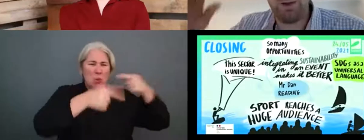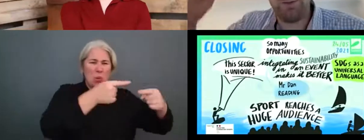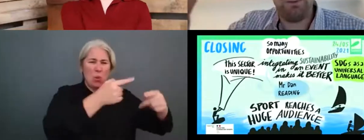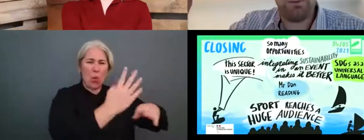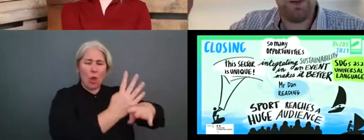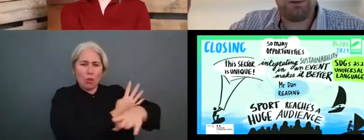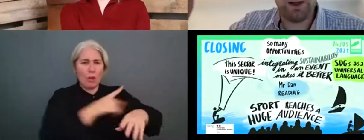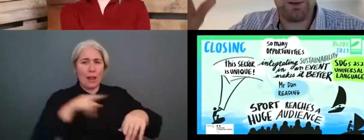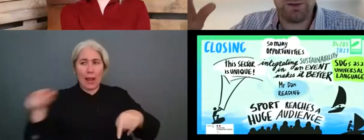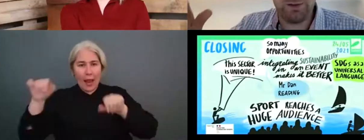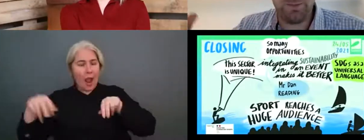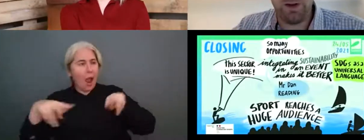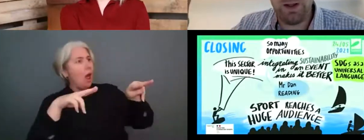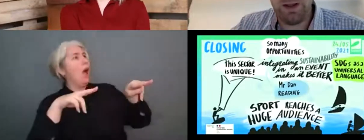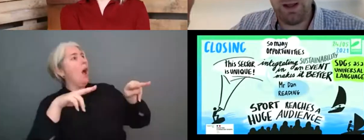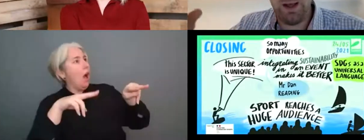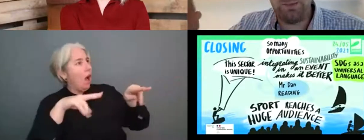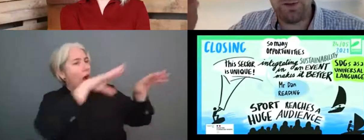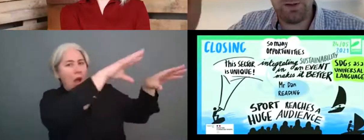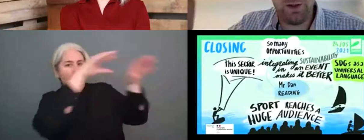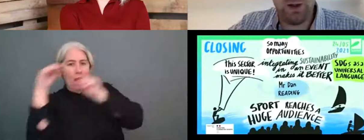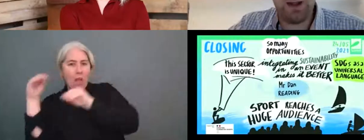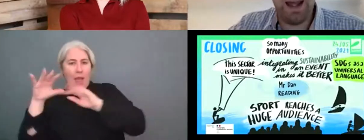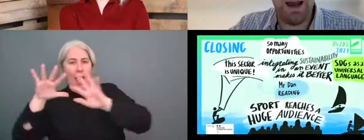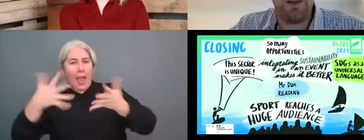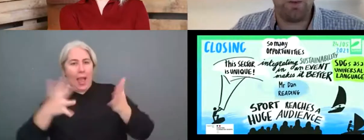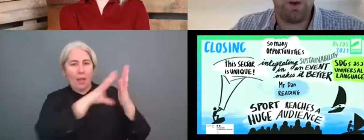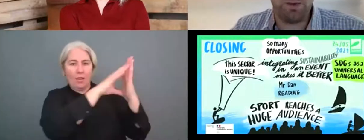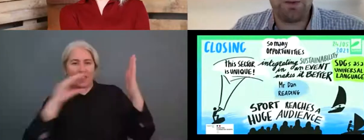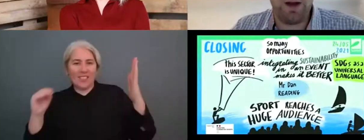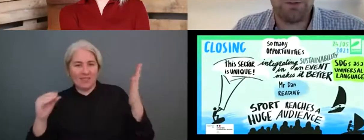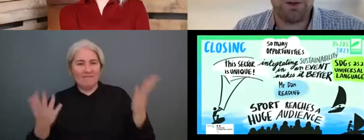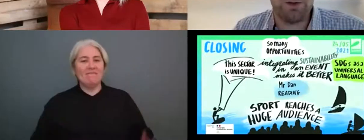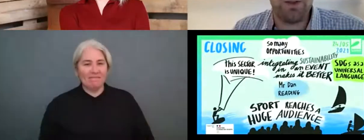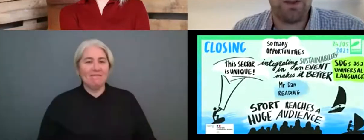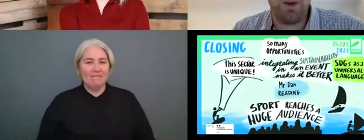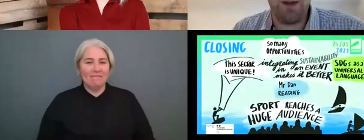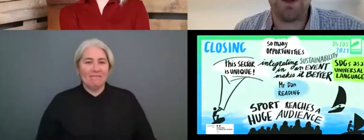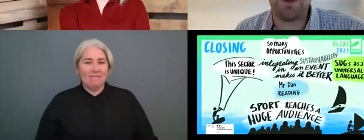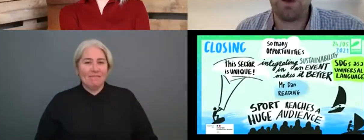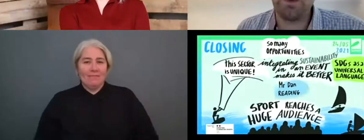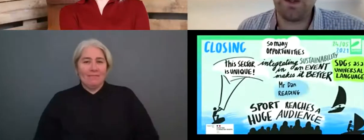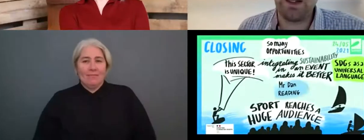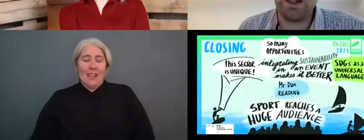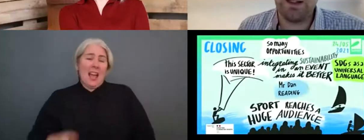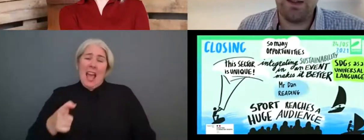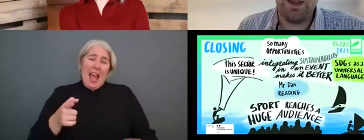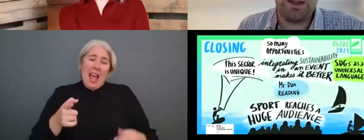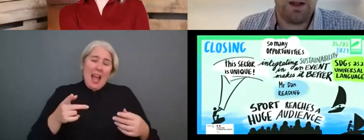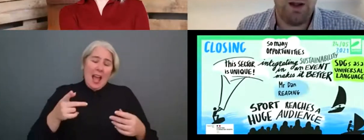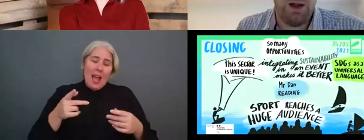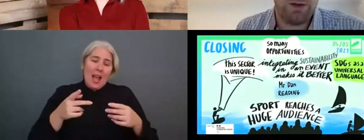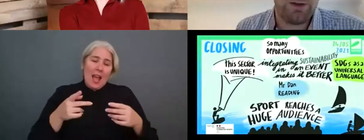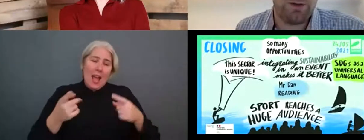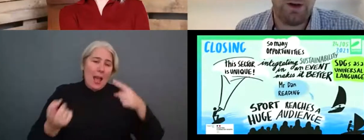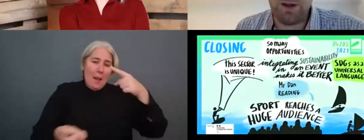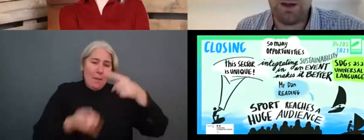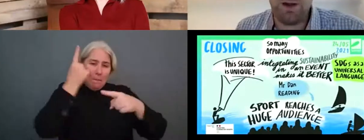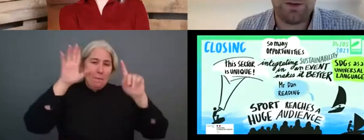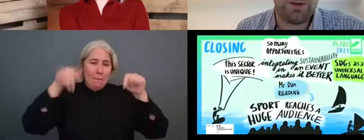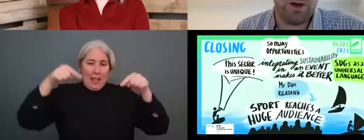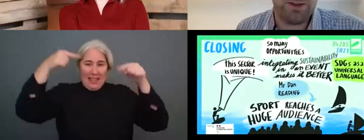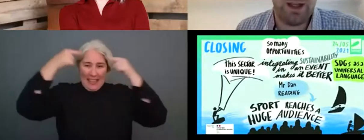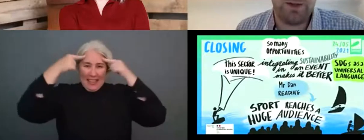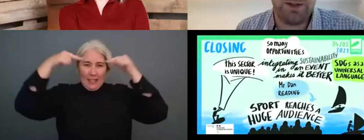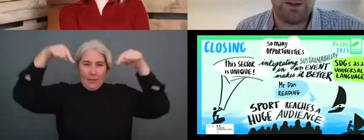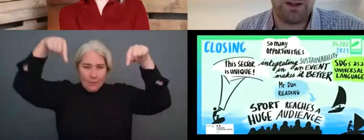by either federations, but, um, to, to look at how they work with grassroots in this way, because ultimately there's lots of, I've made